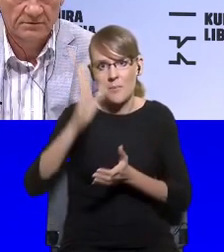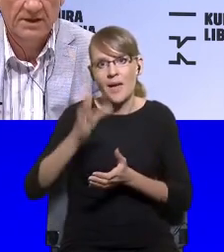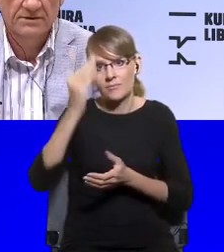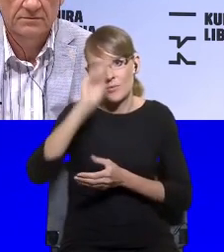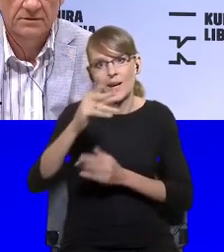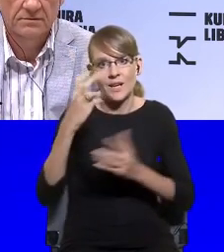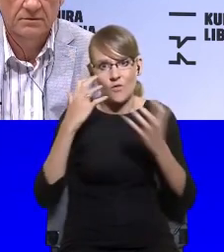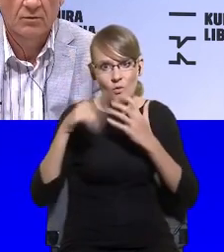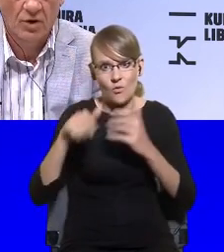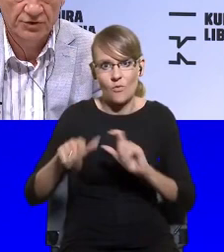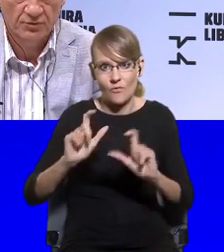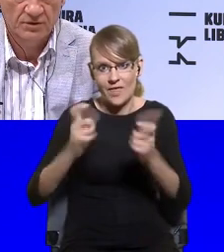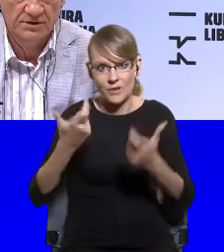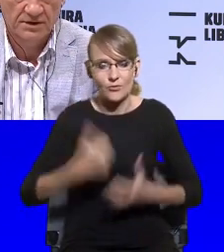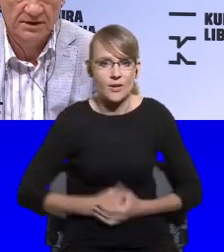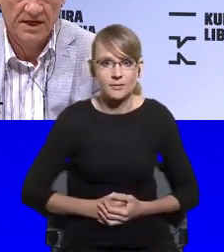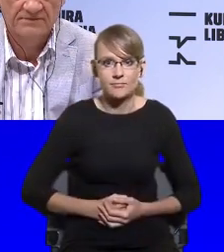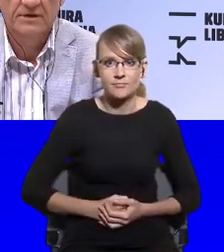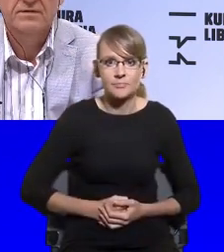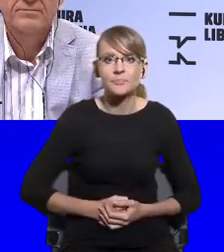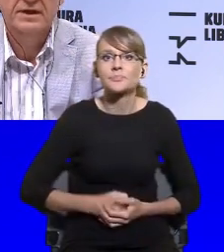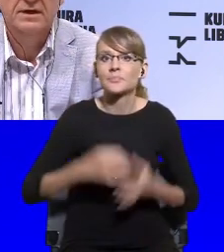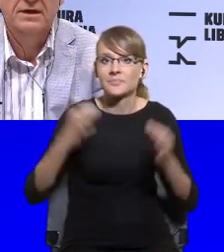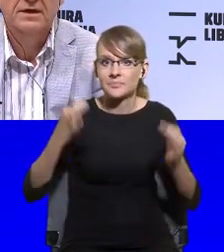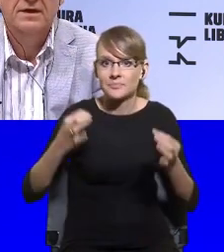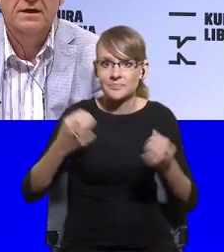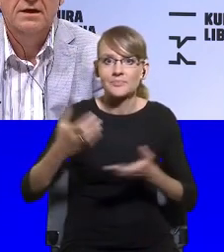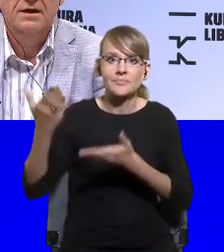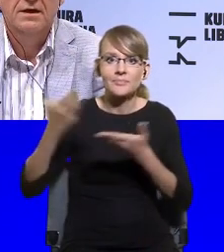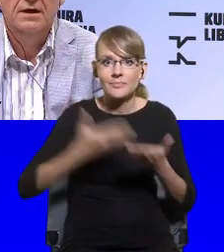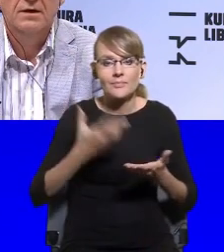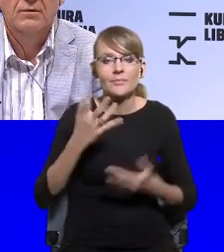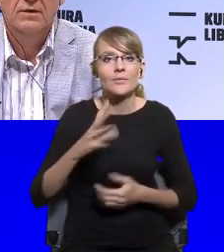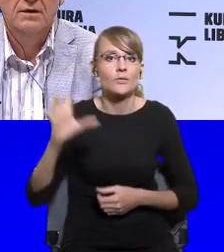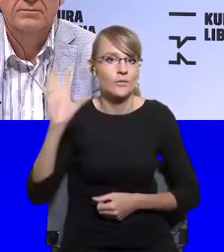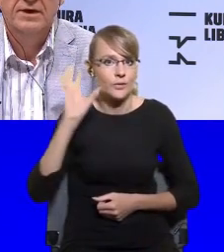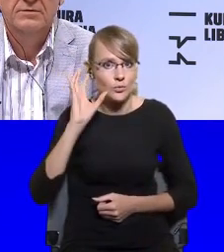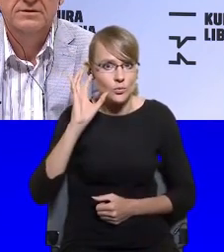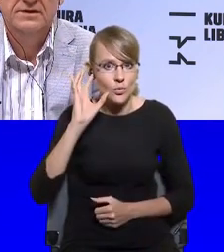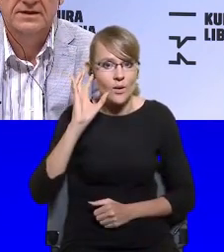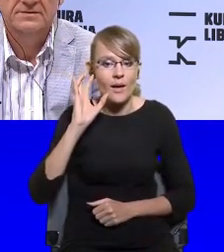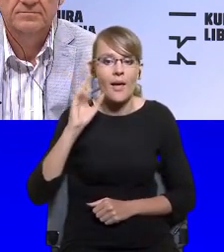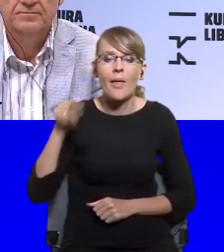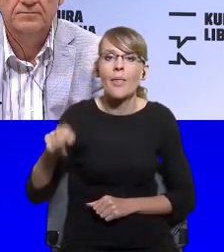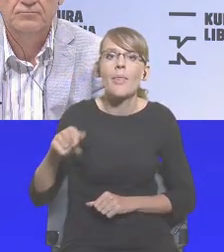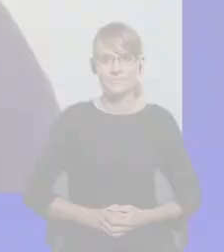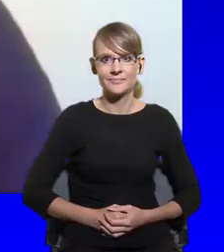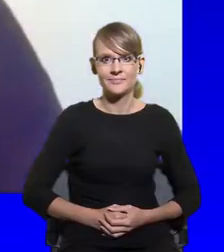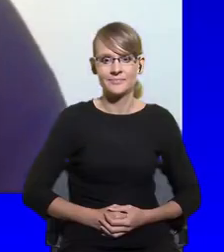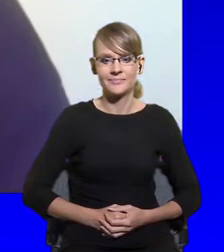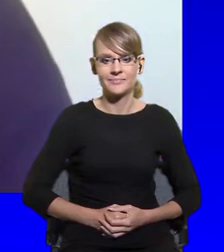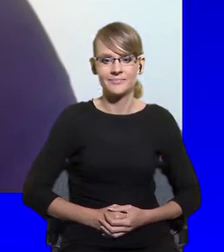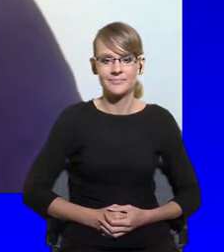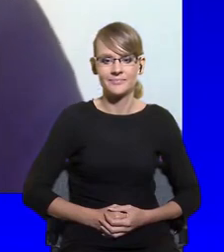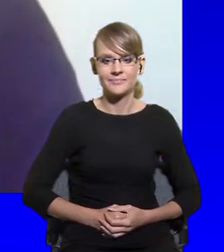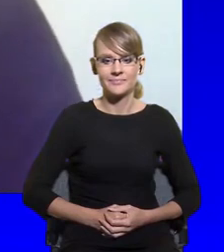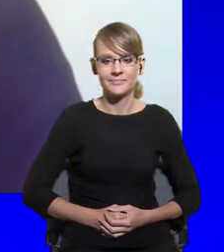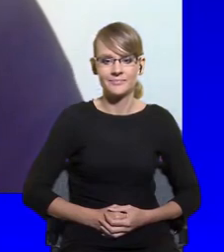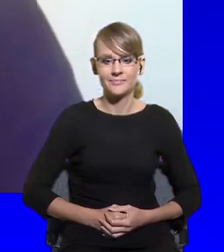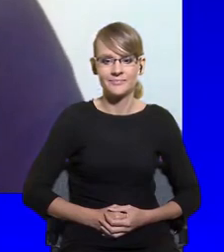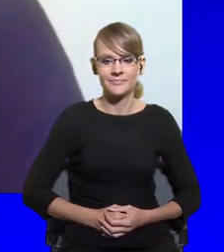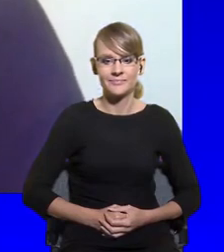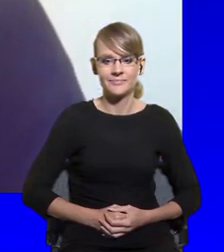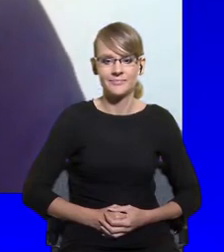and watch what Jan Werner Miller will be able to tell us. Allow me to